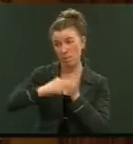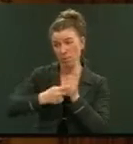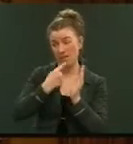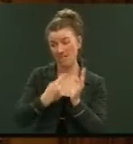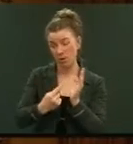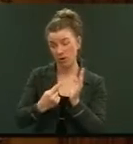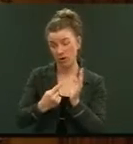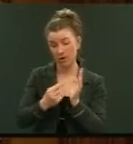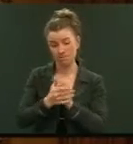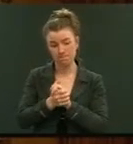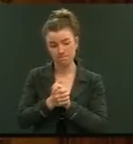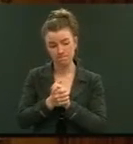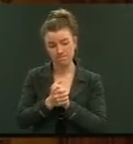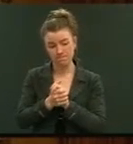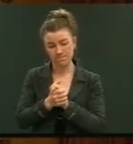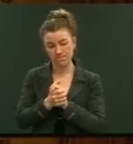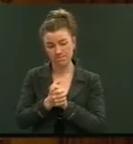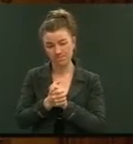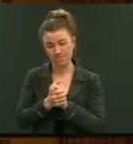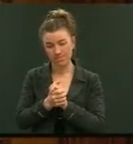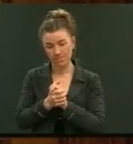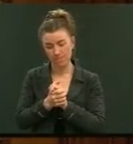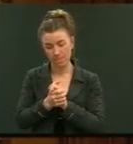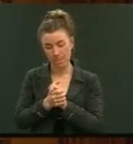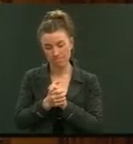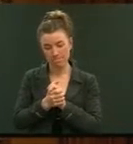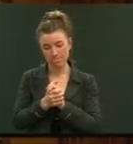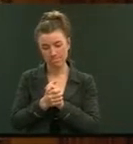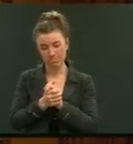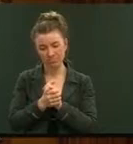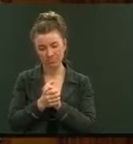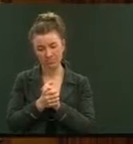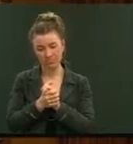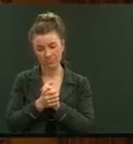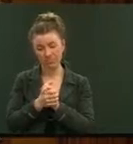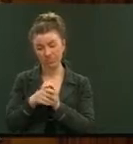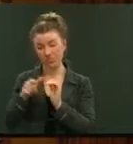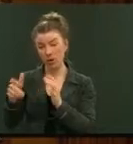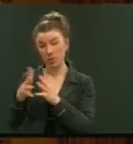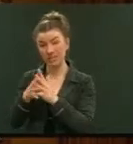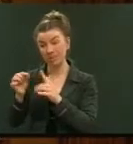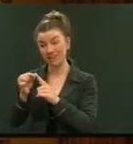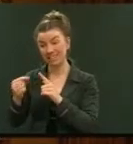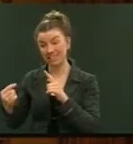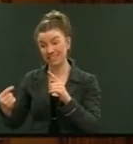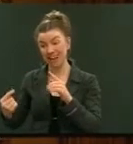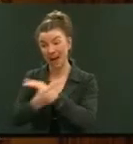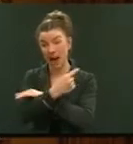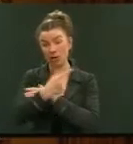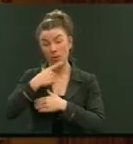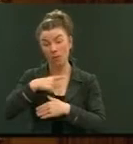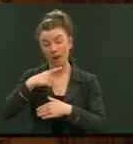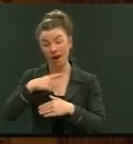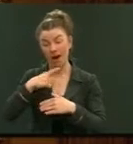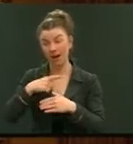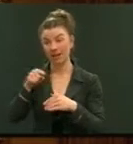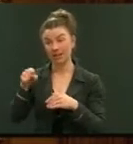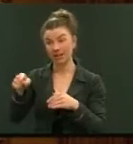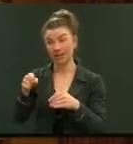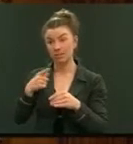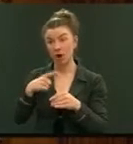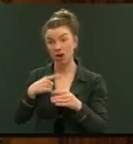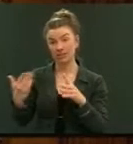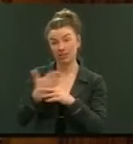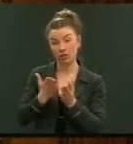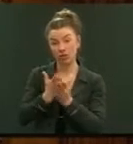Right Honourable member wasn't interjected from this House for speaking through a point of order. It was the very derogatory comment